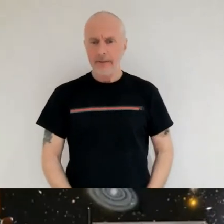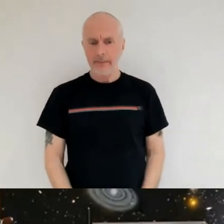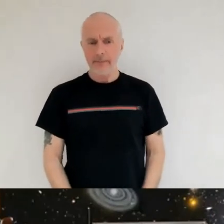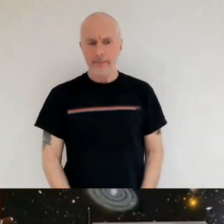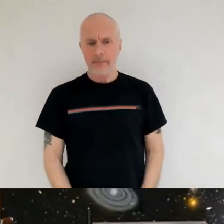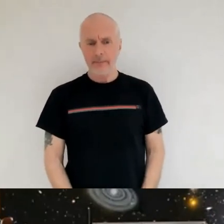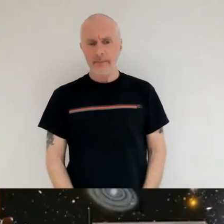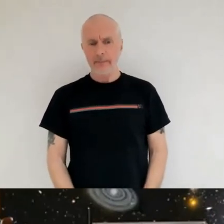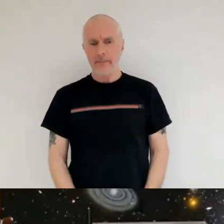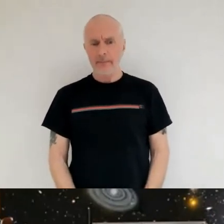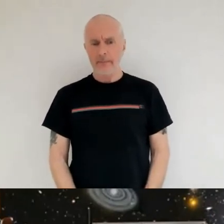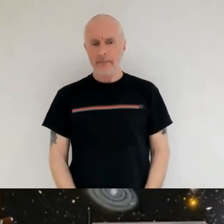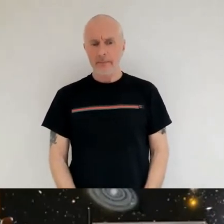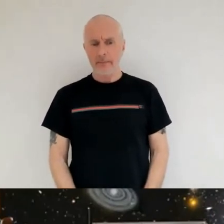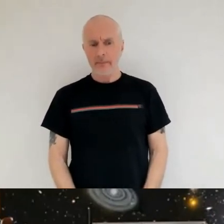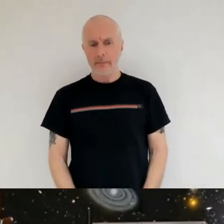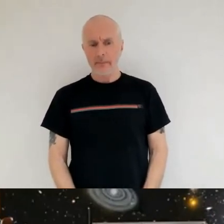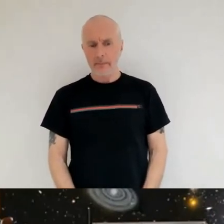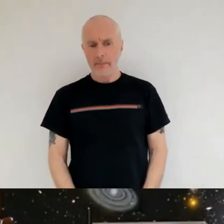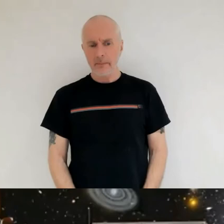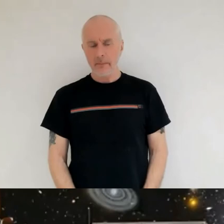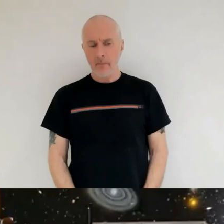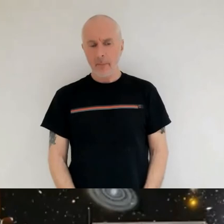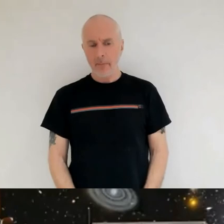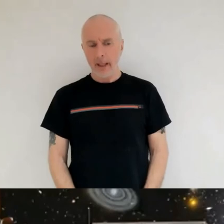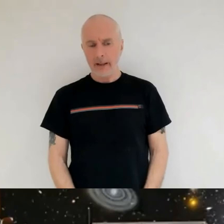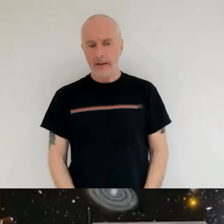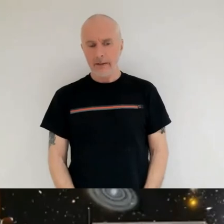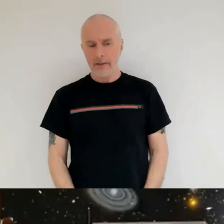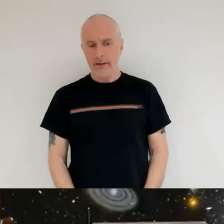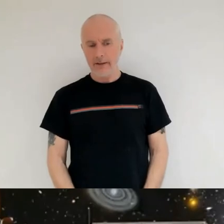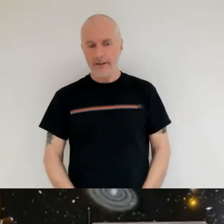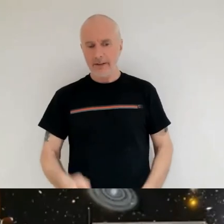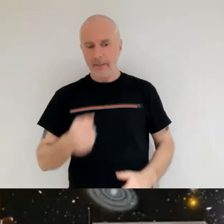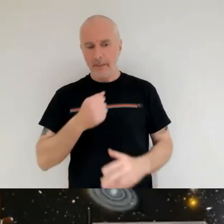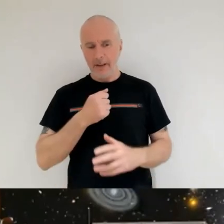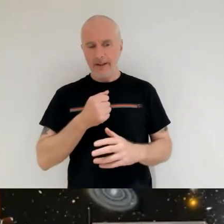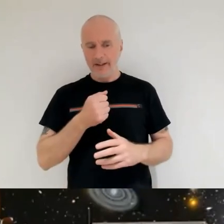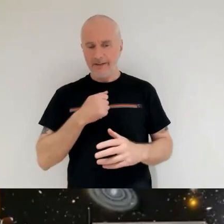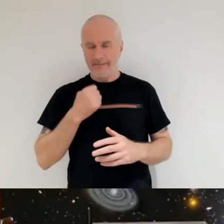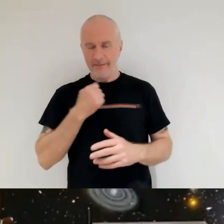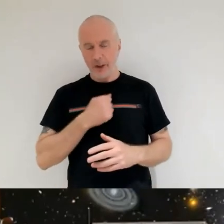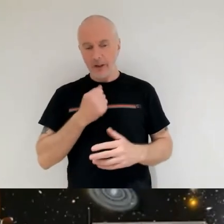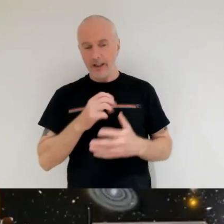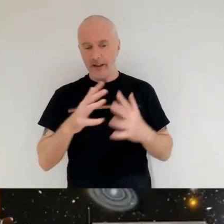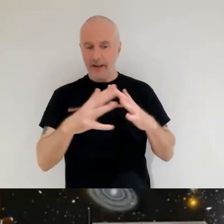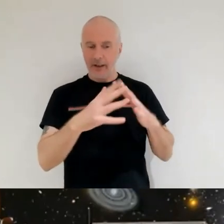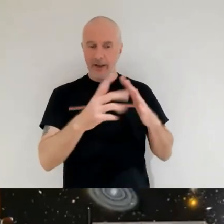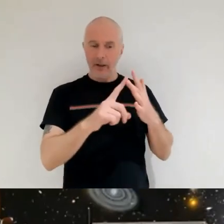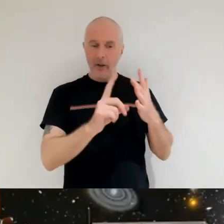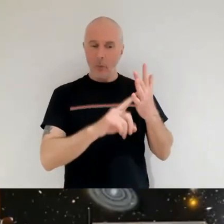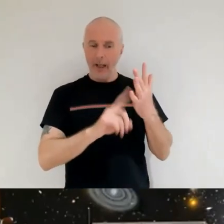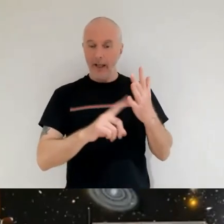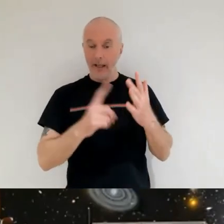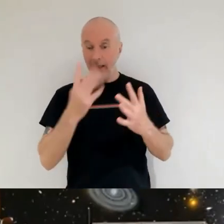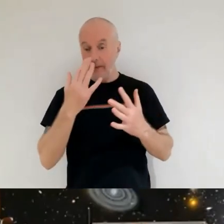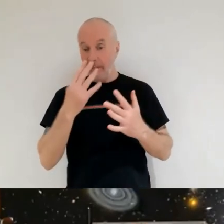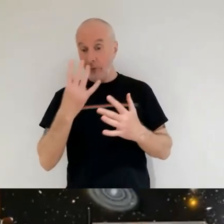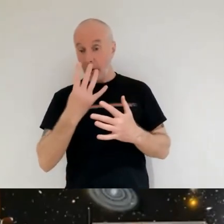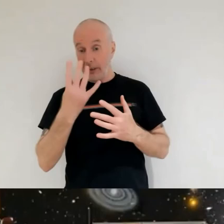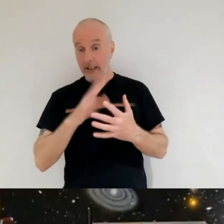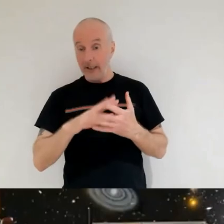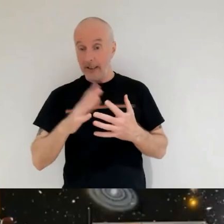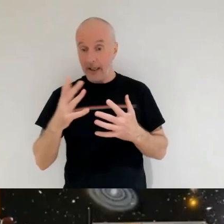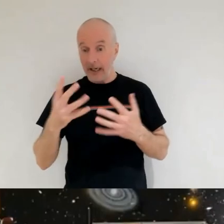sorry sophie yeah that's my terrible bandwidth uh it was from will age 14 he was asking how do you make